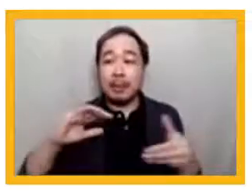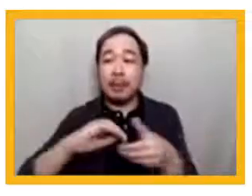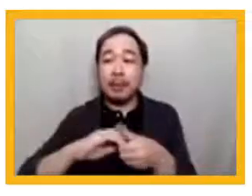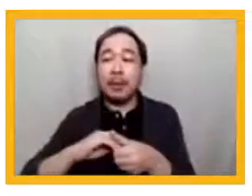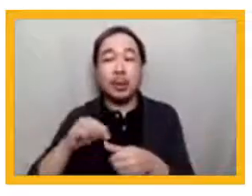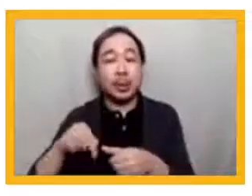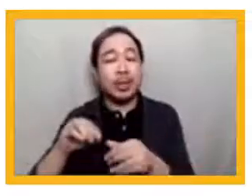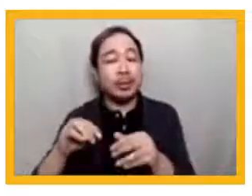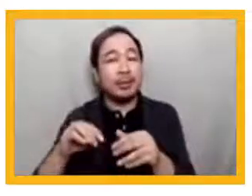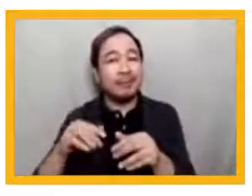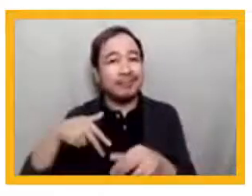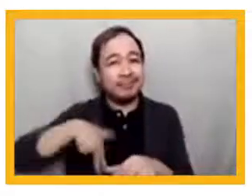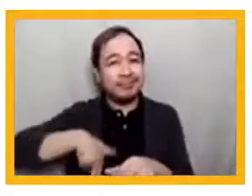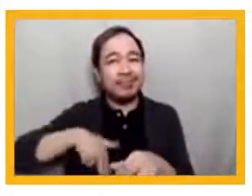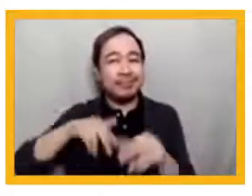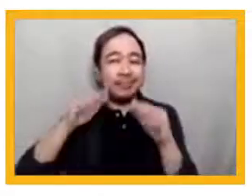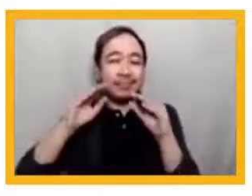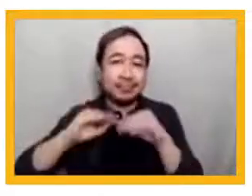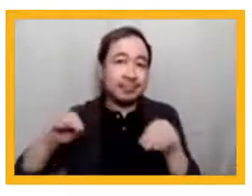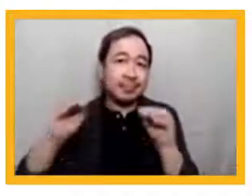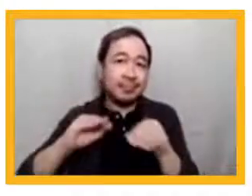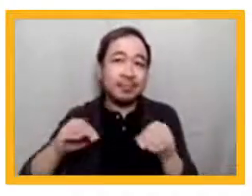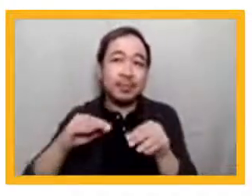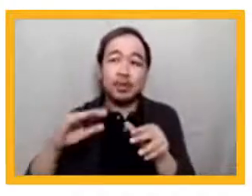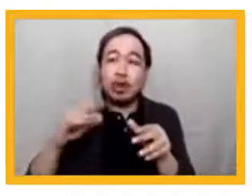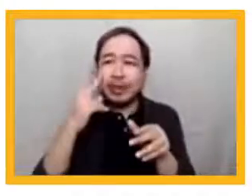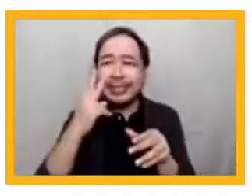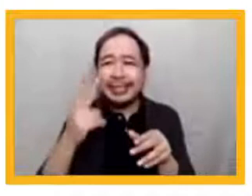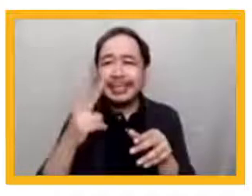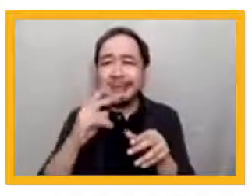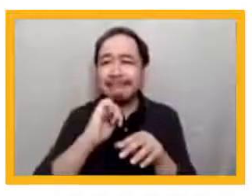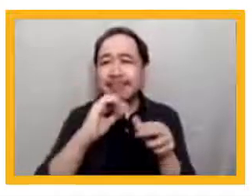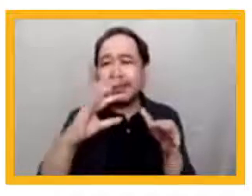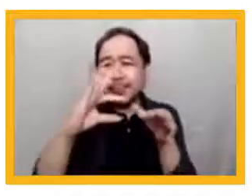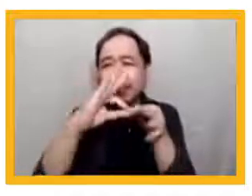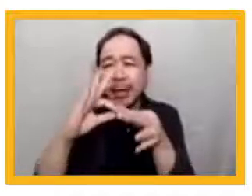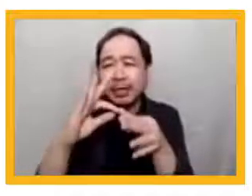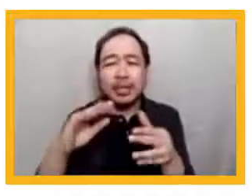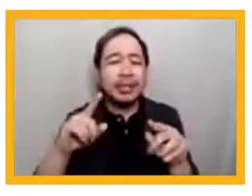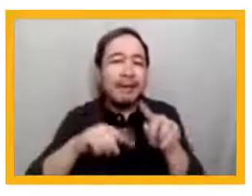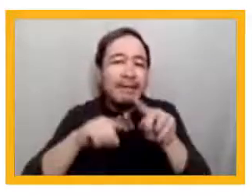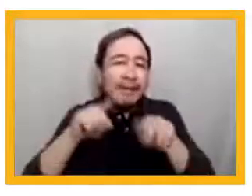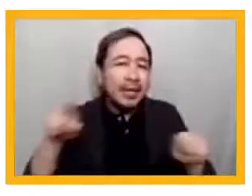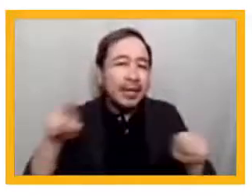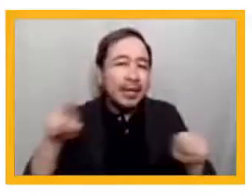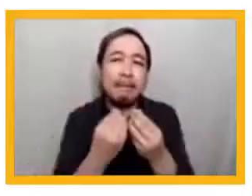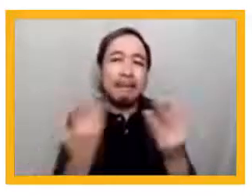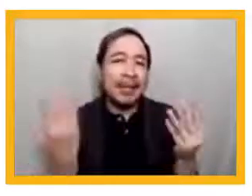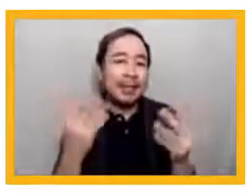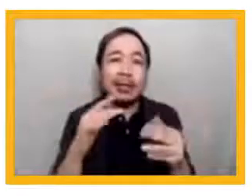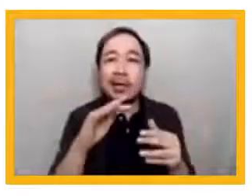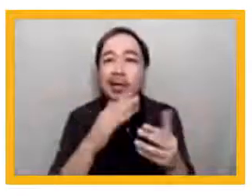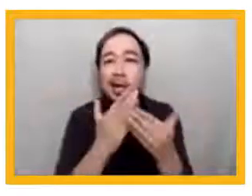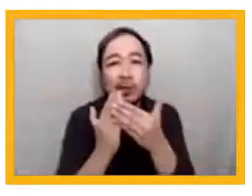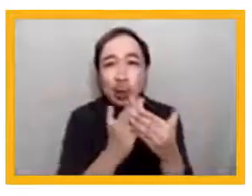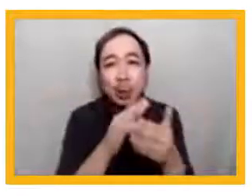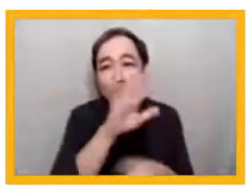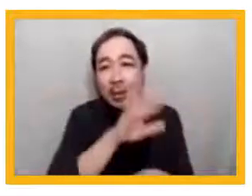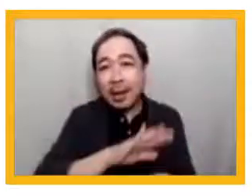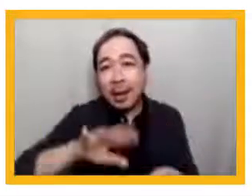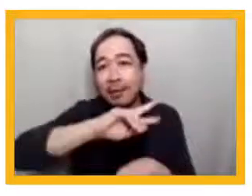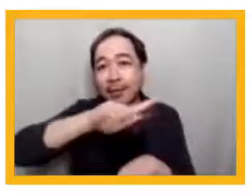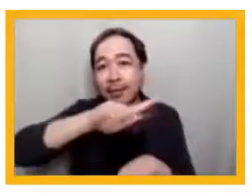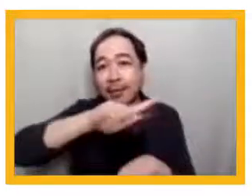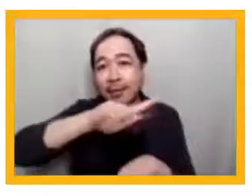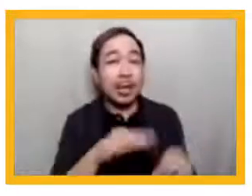-resourced schools all over the archipelago. Our teachers have anywhere between zero to 20 years of experience. On